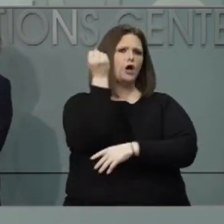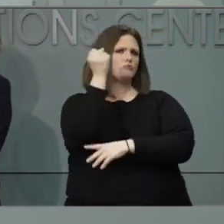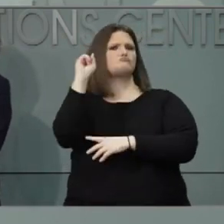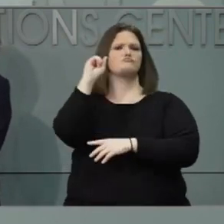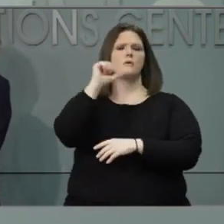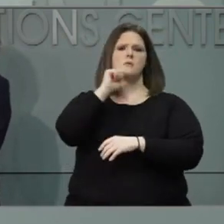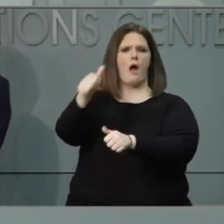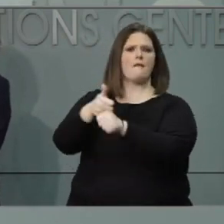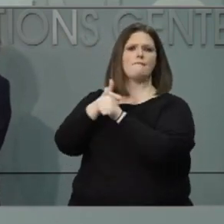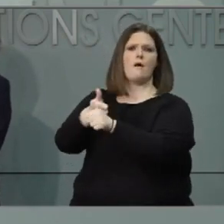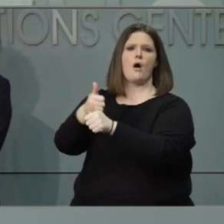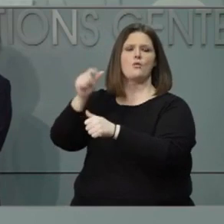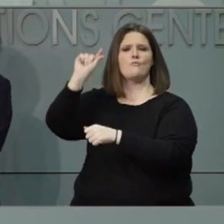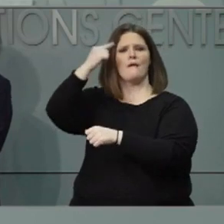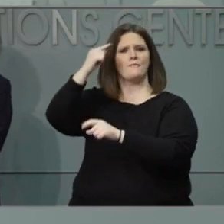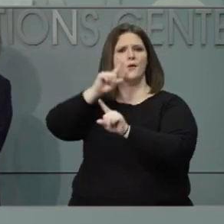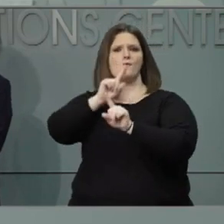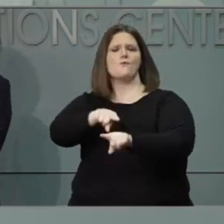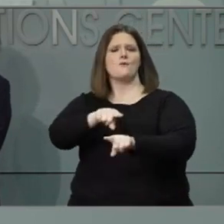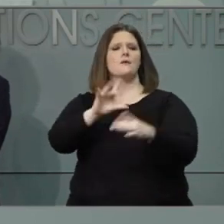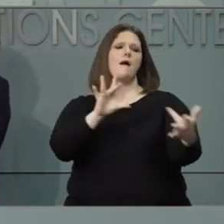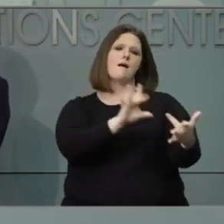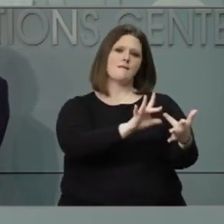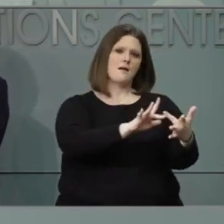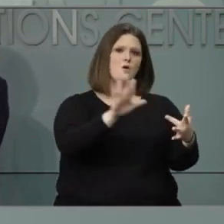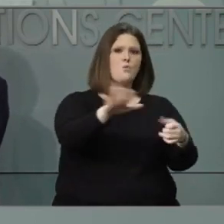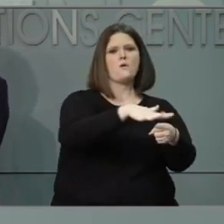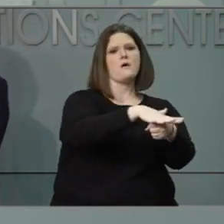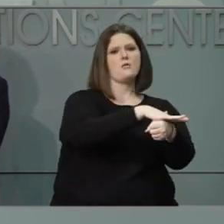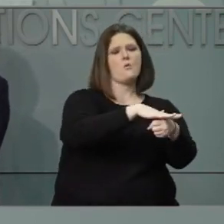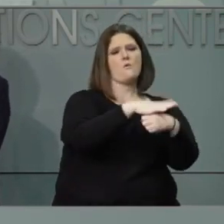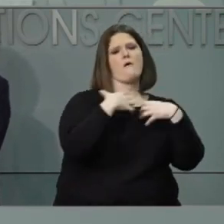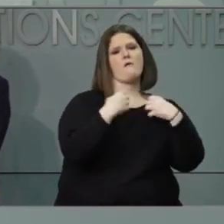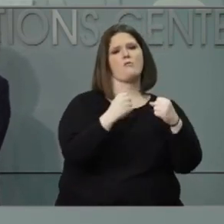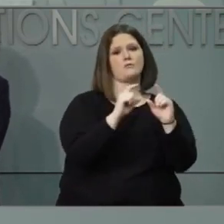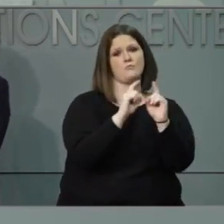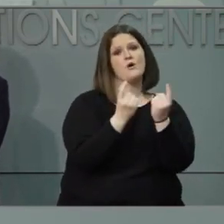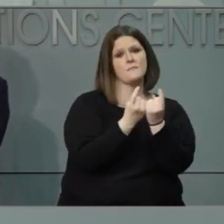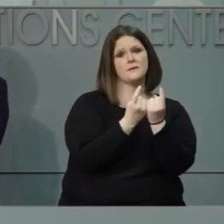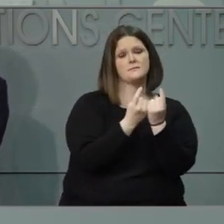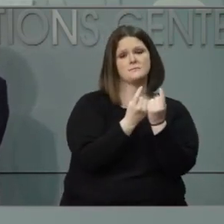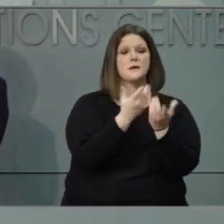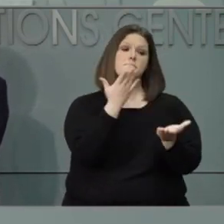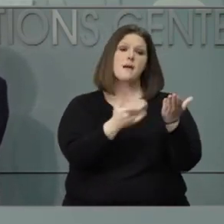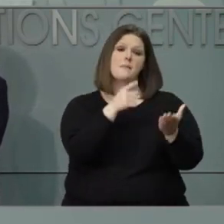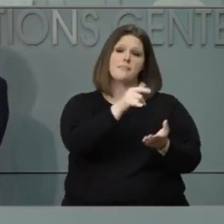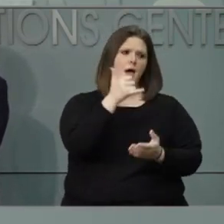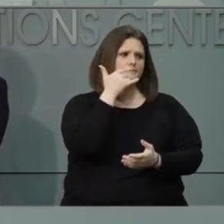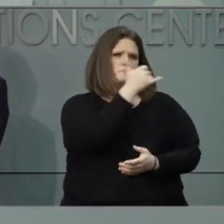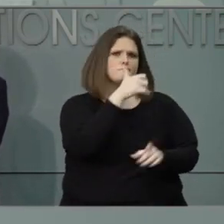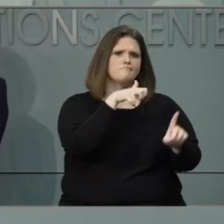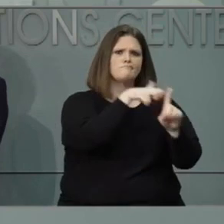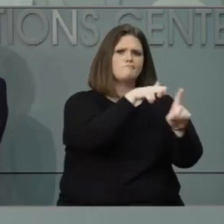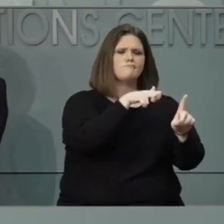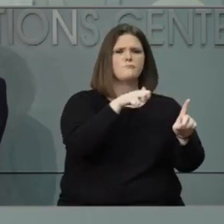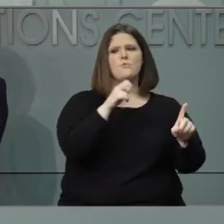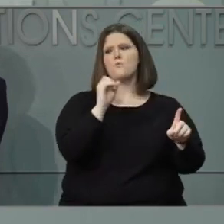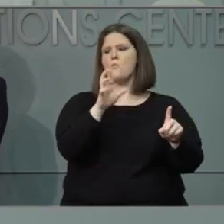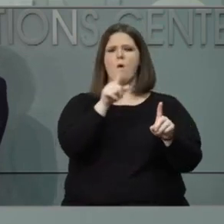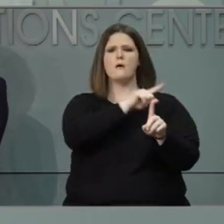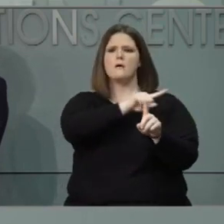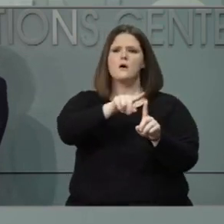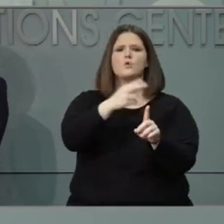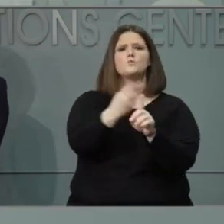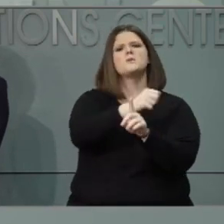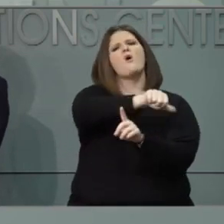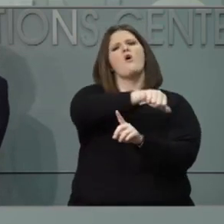department. Either they can take they have their own authorities that they could be using locally. And if they need support from us, we are certainly happy to